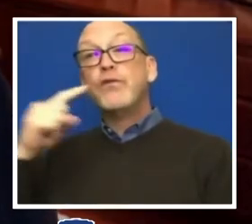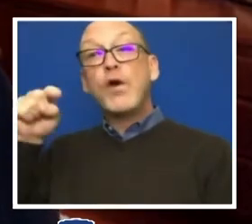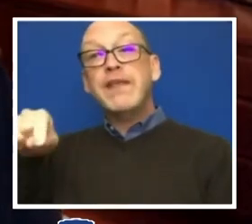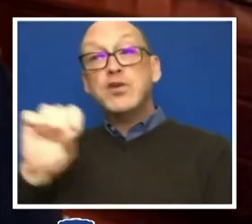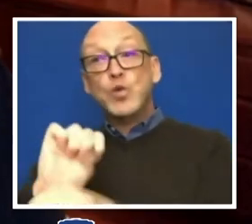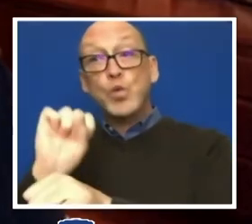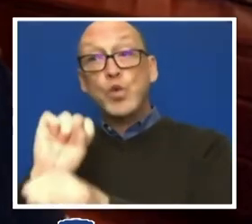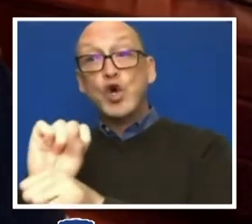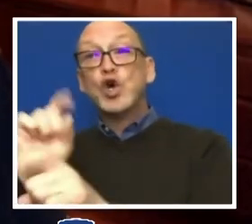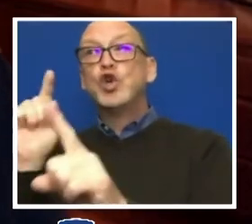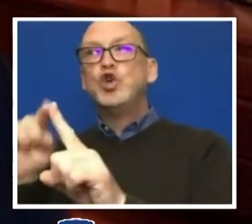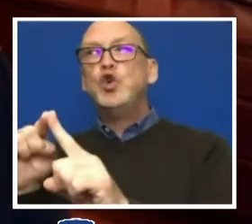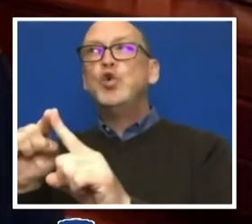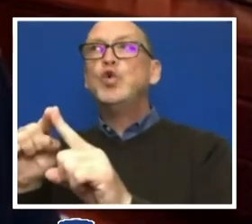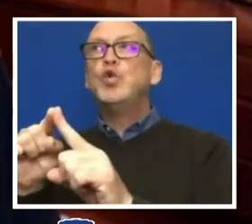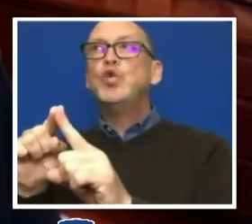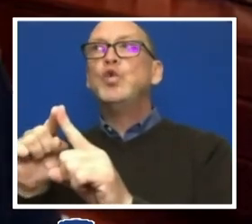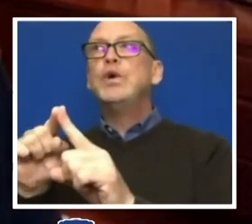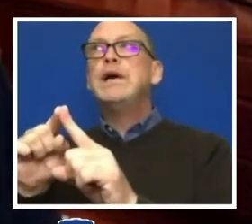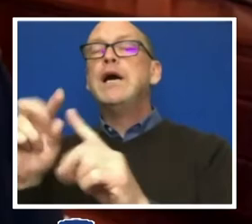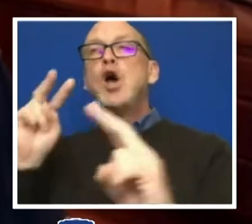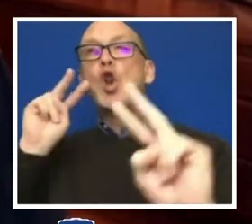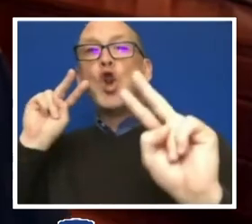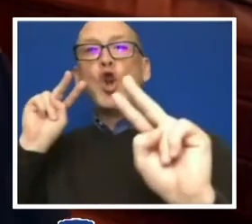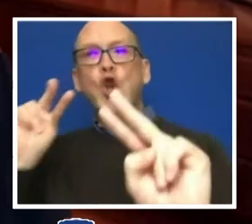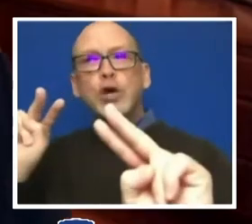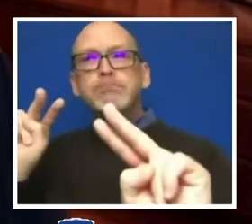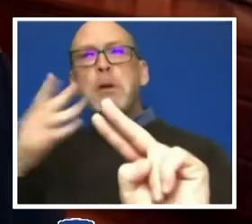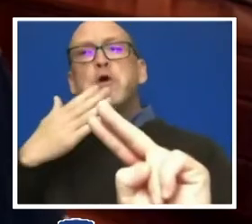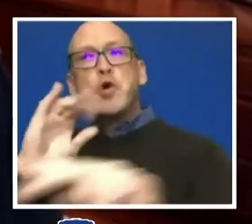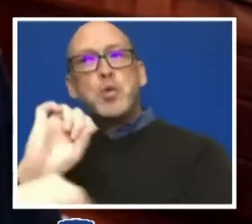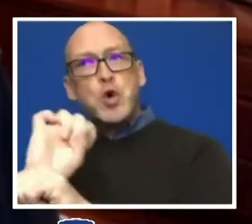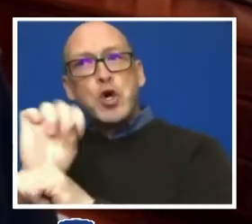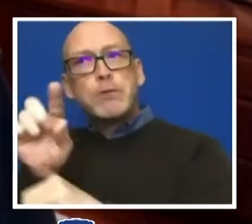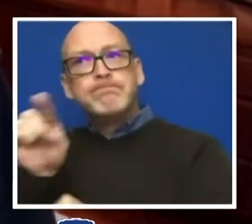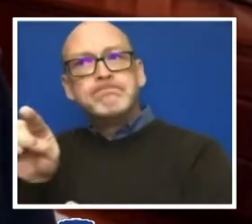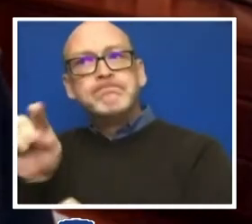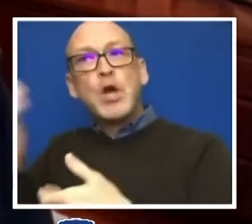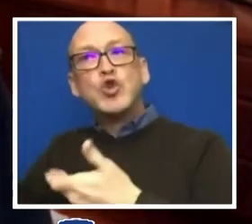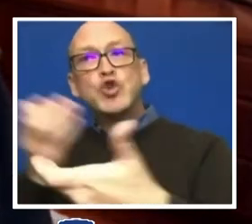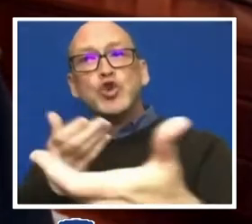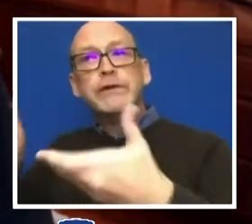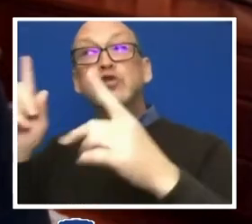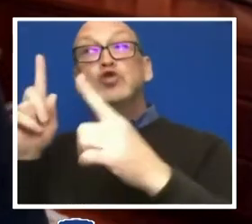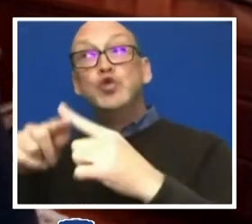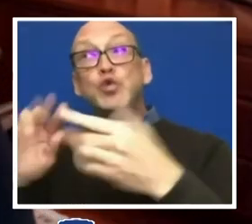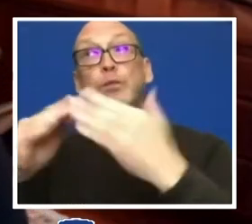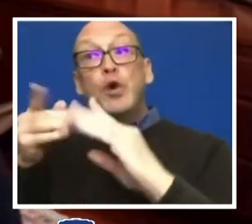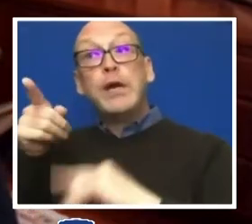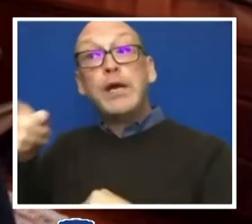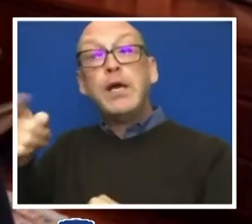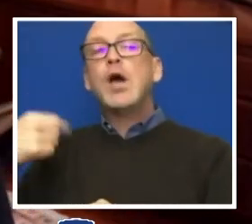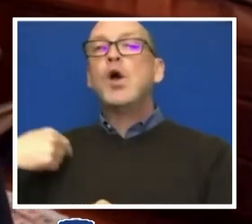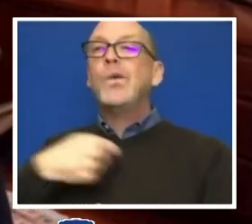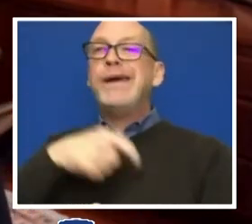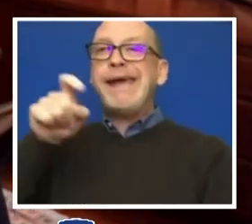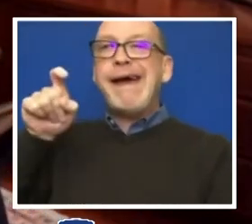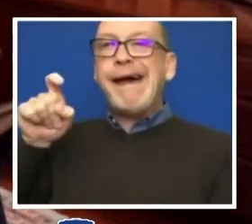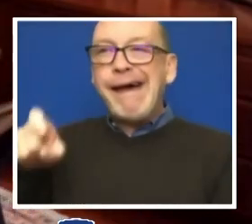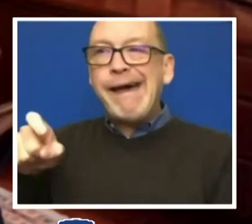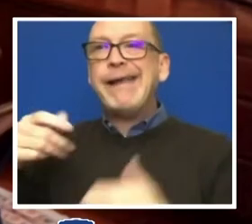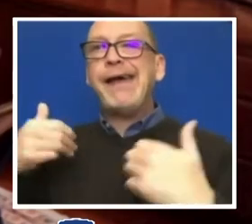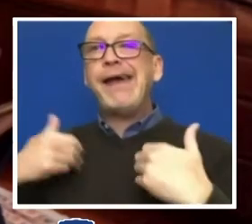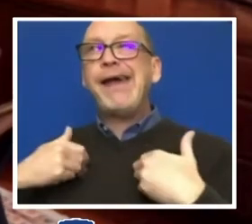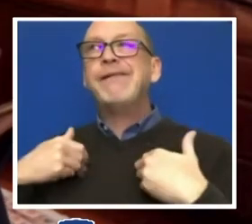be deemed good work in service to our community, that we had to have